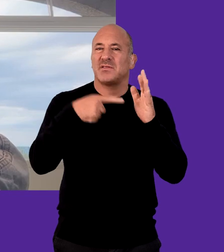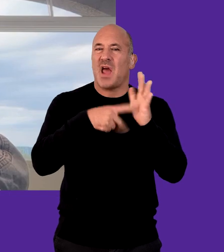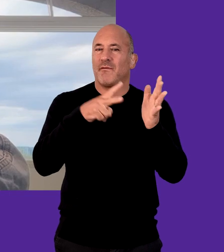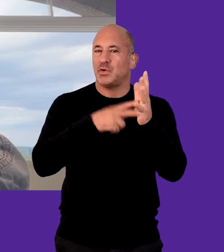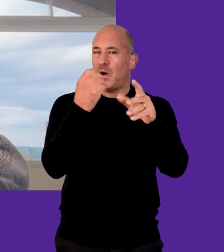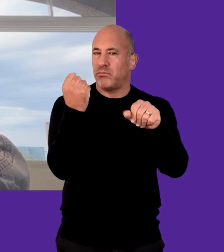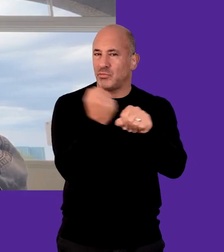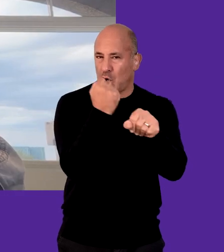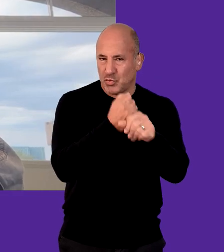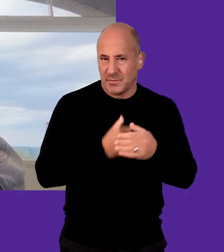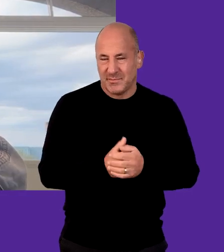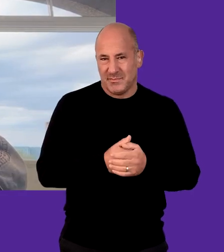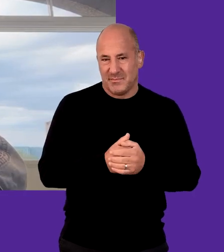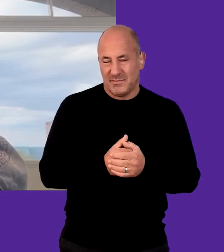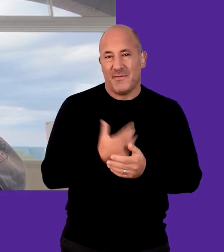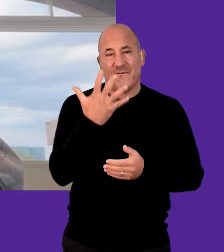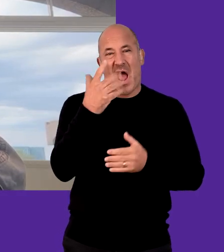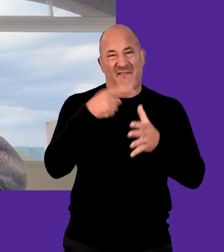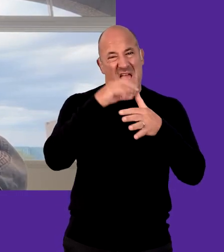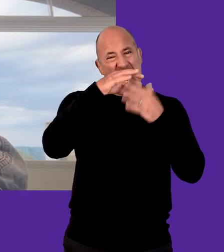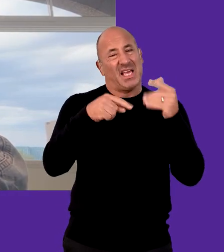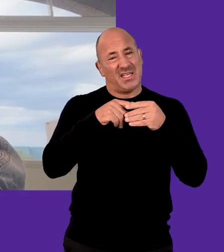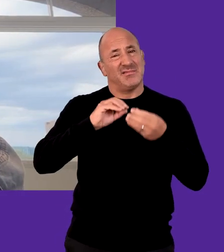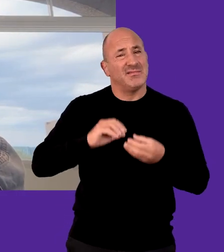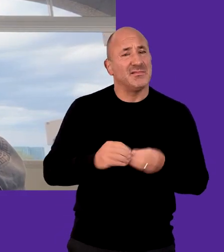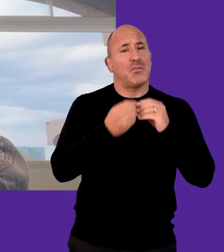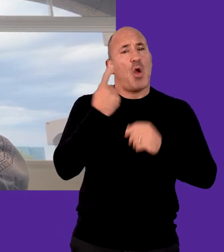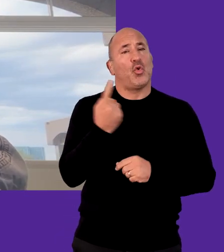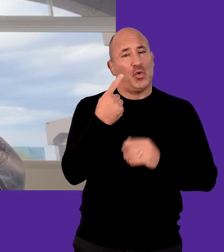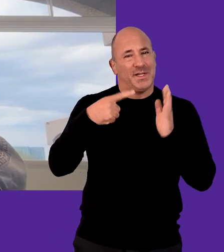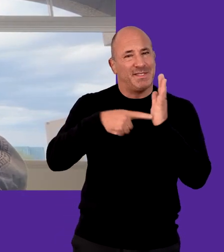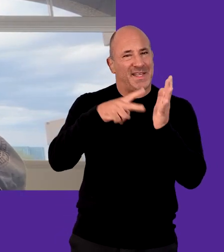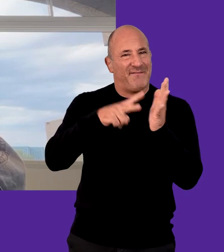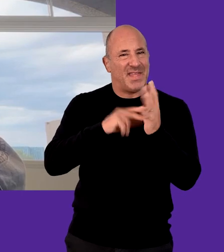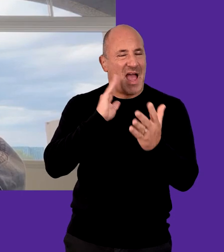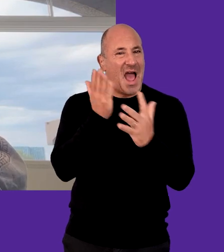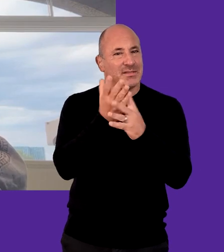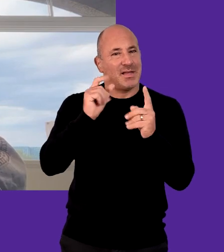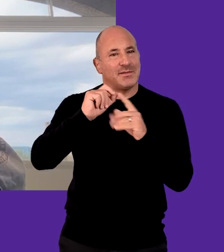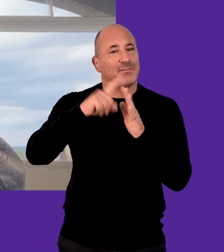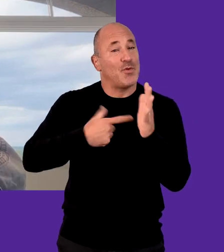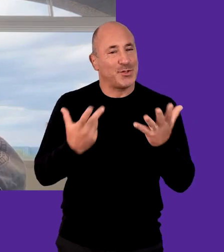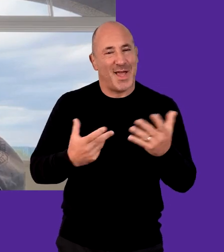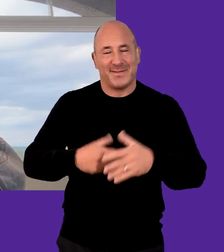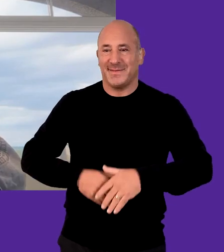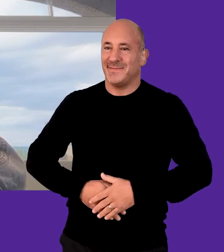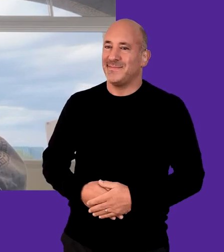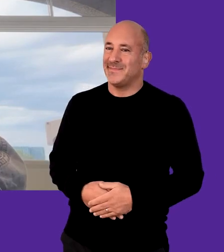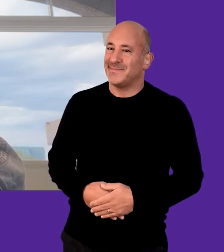inclusion The UK television